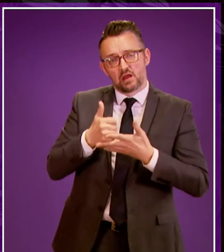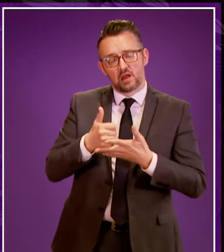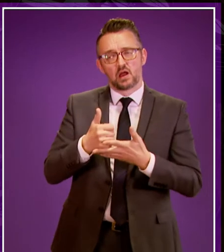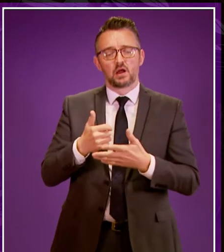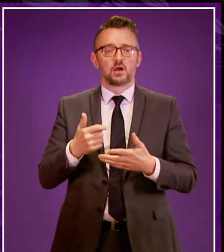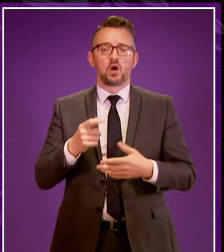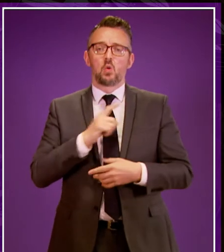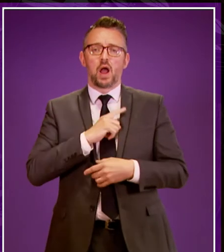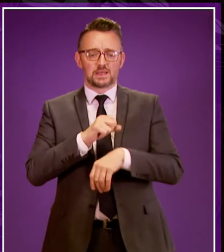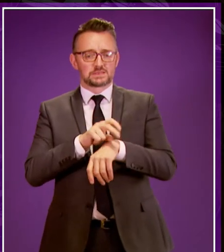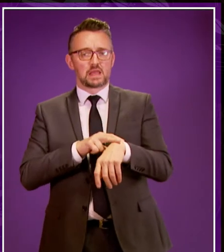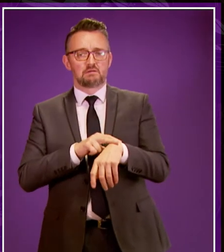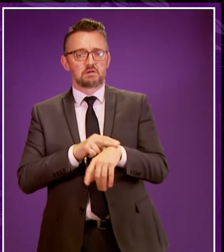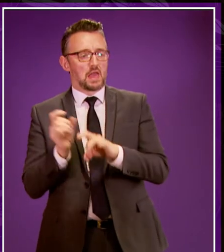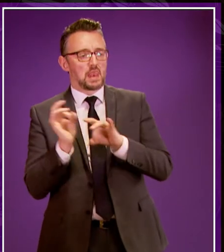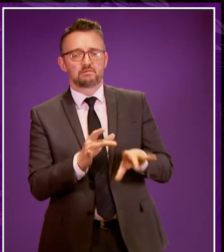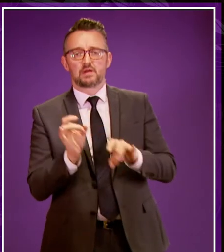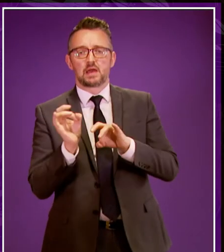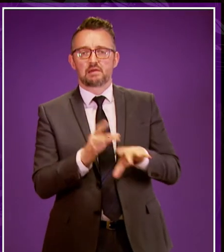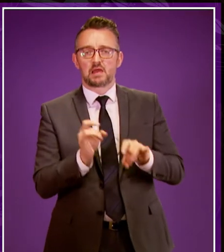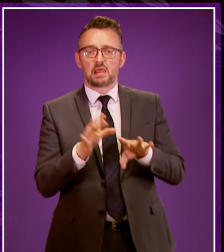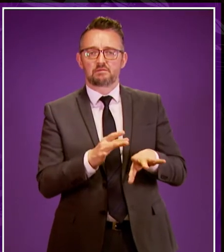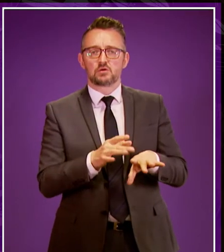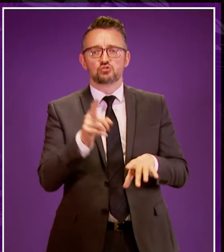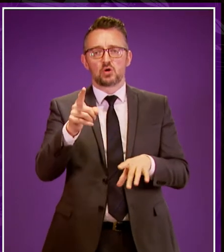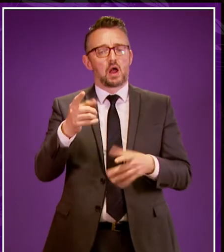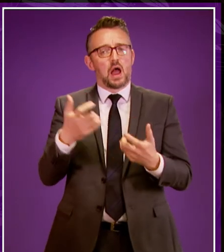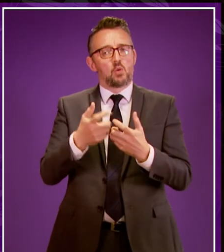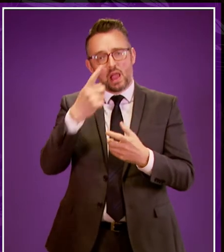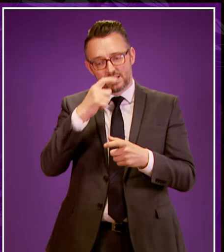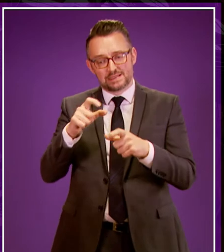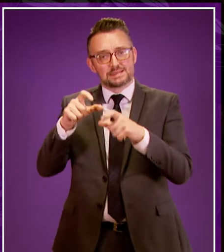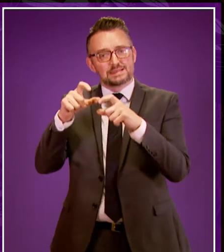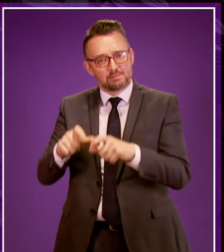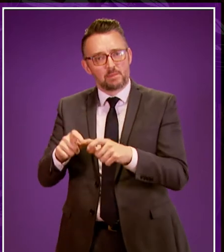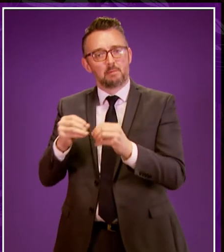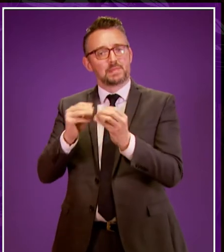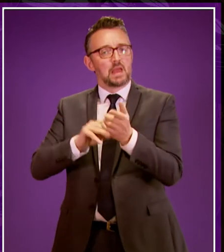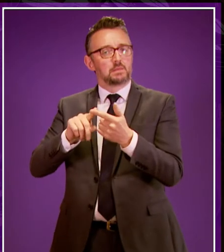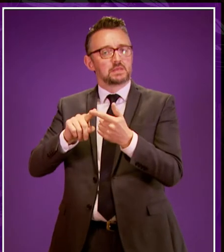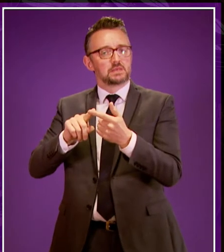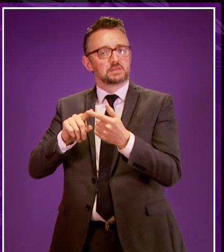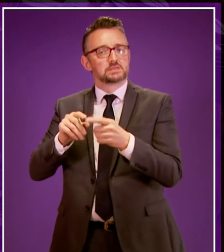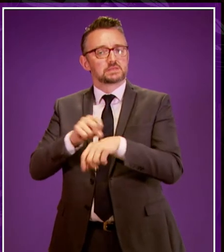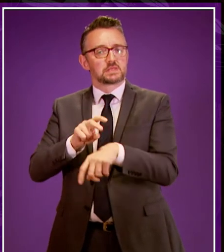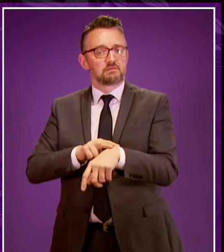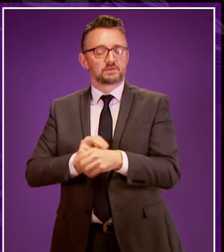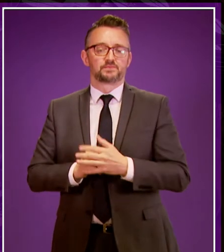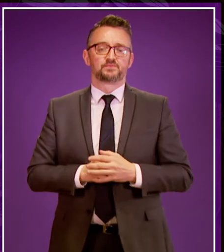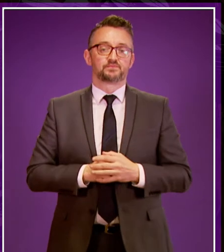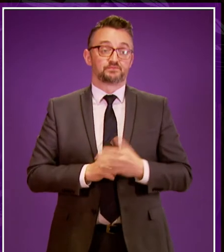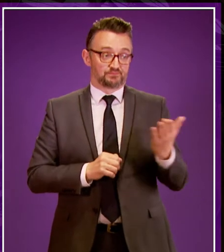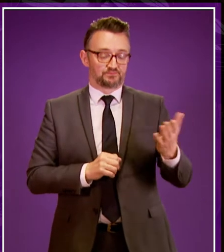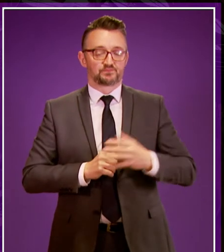establish why staff leave in higher proportions and what you are doing to ensure BMA staff are retained please? The Secretary.